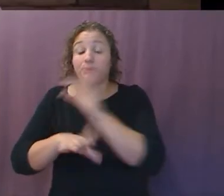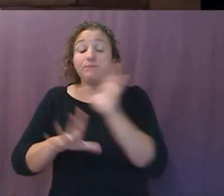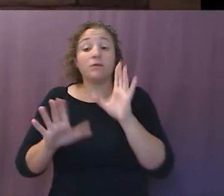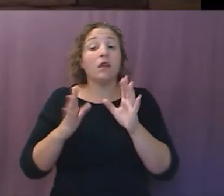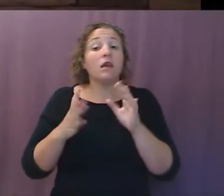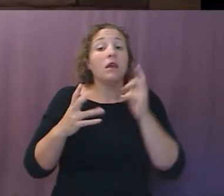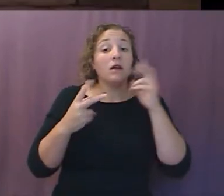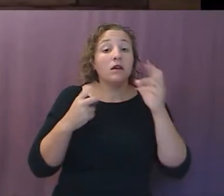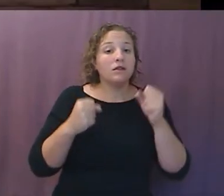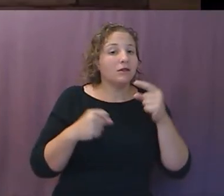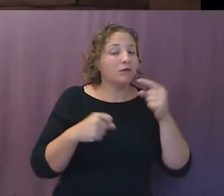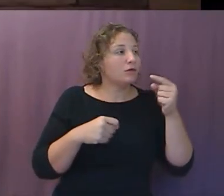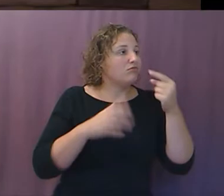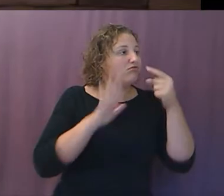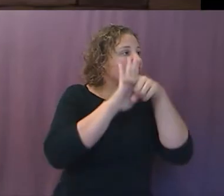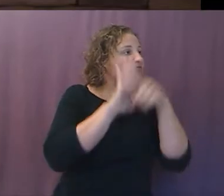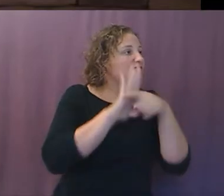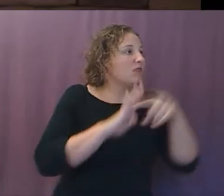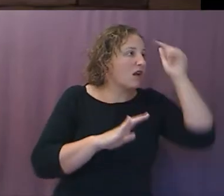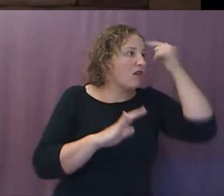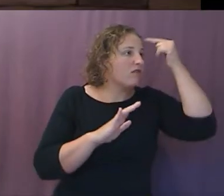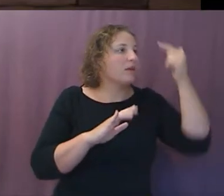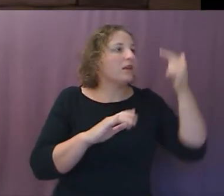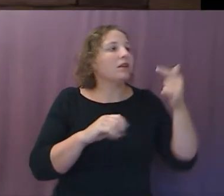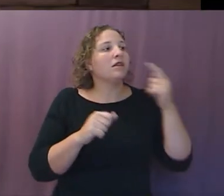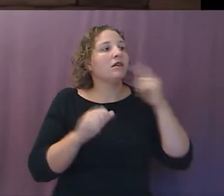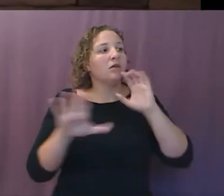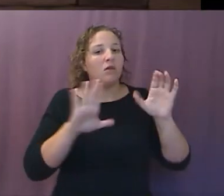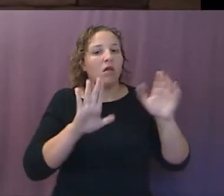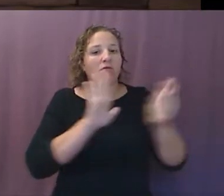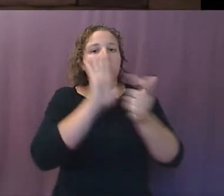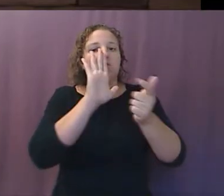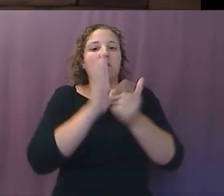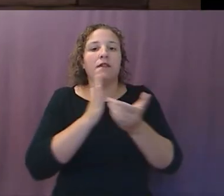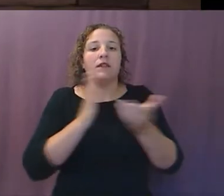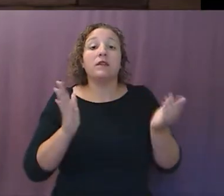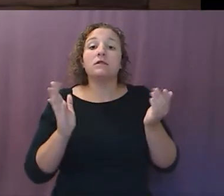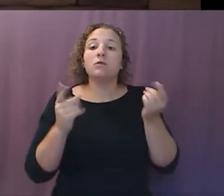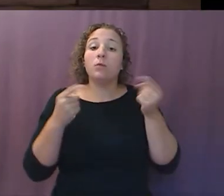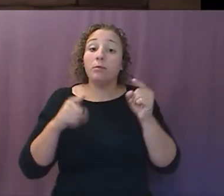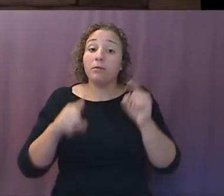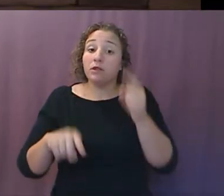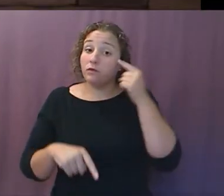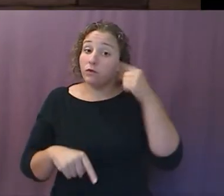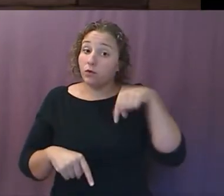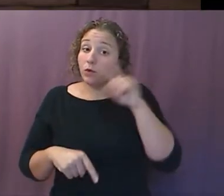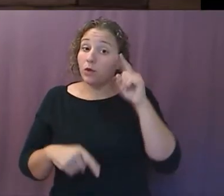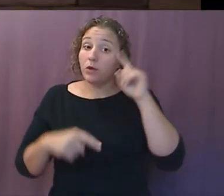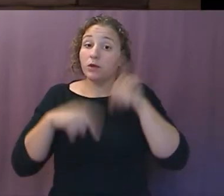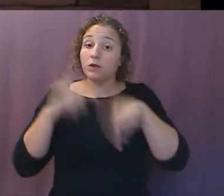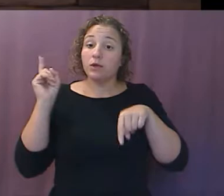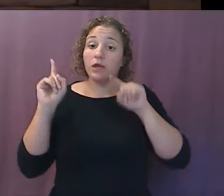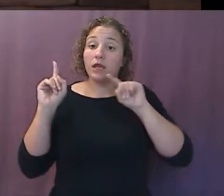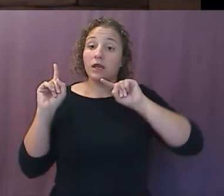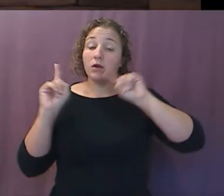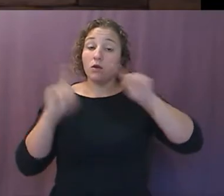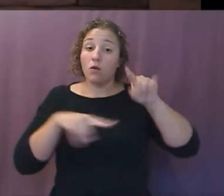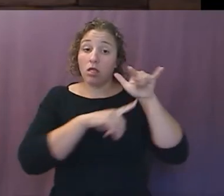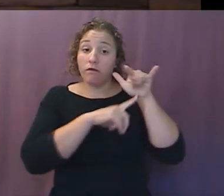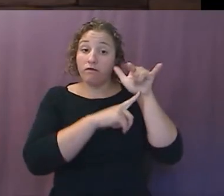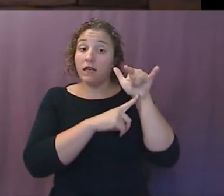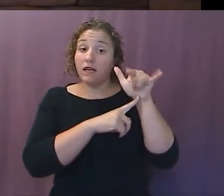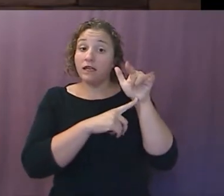poorly about the government. You jaywalk and other things. What can happen to you is you can be restricted from flights